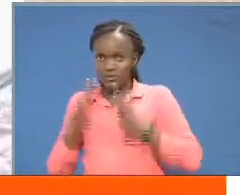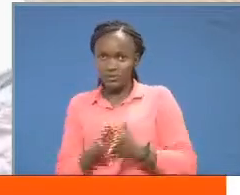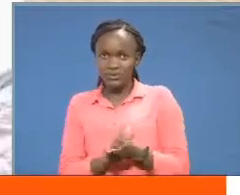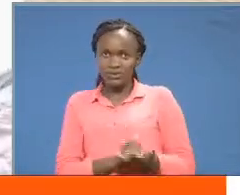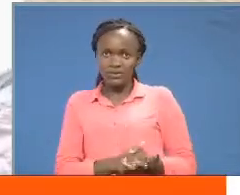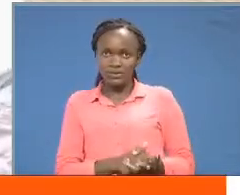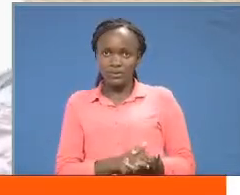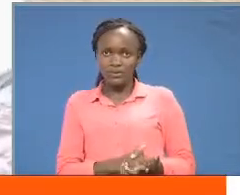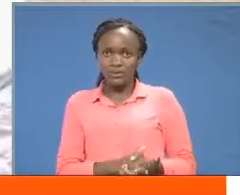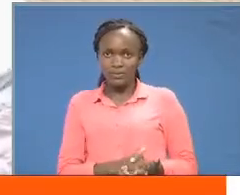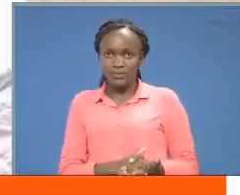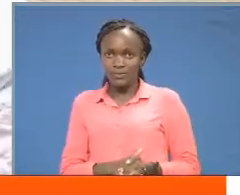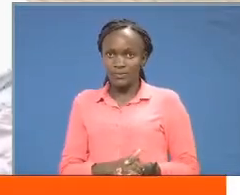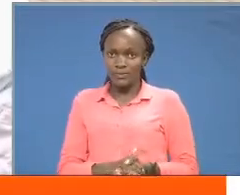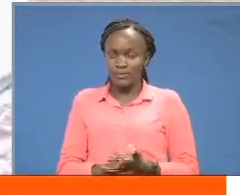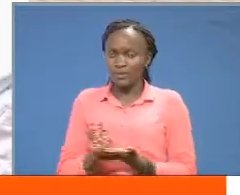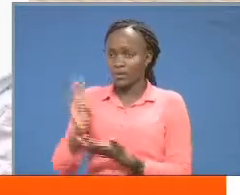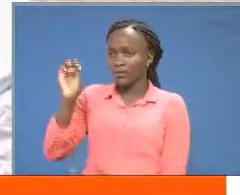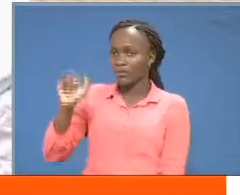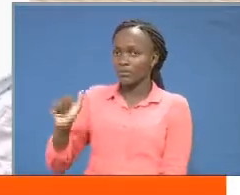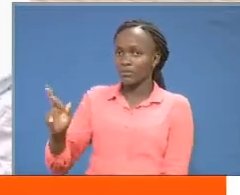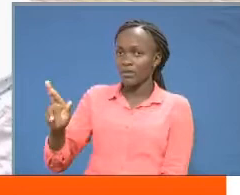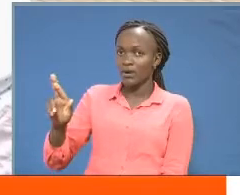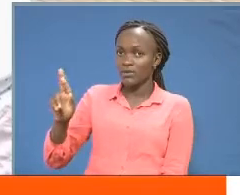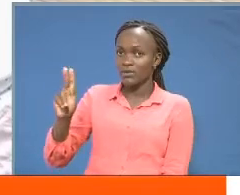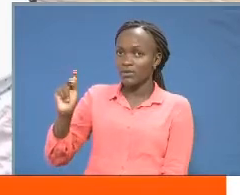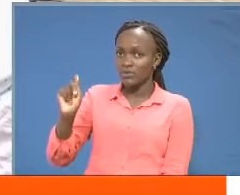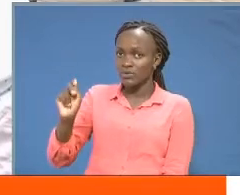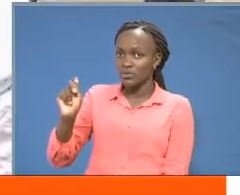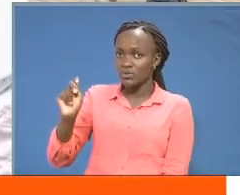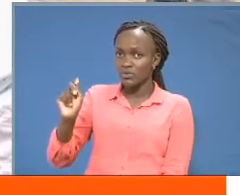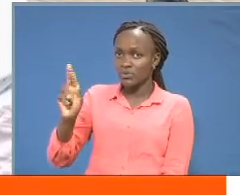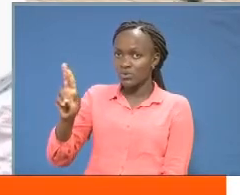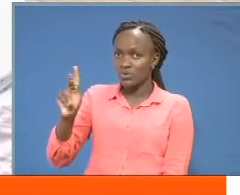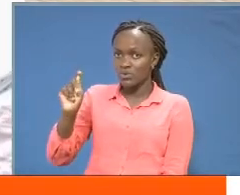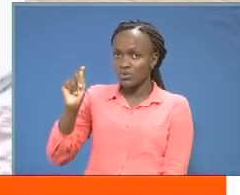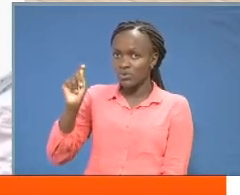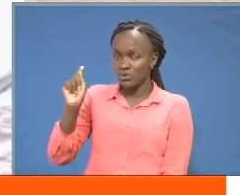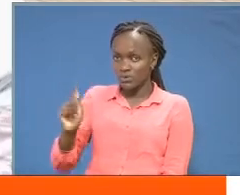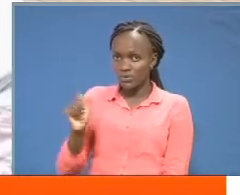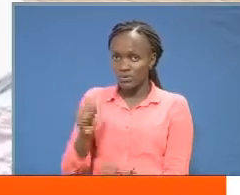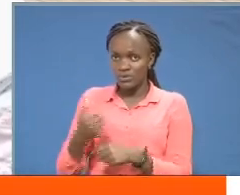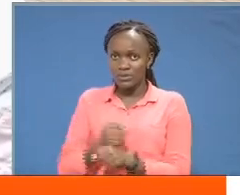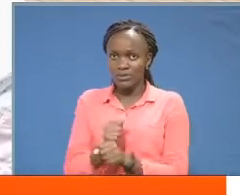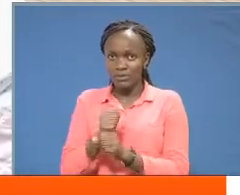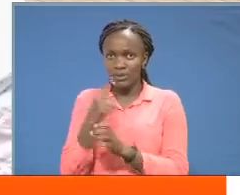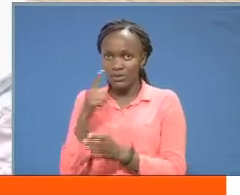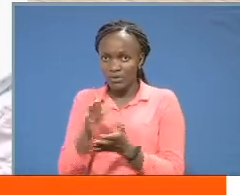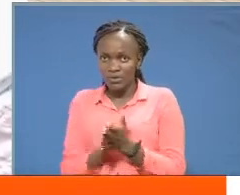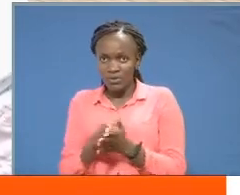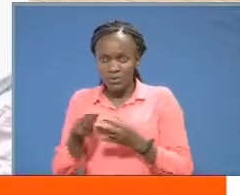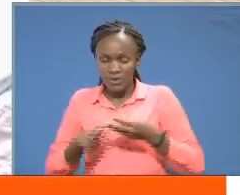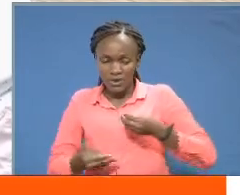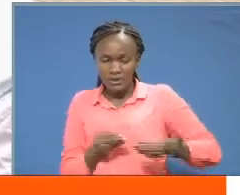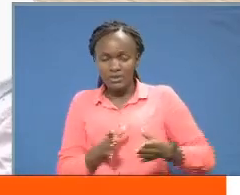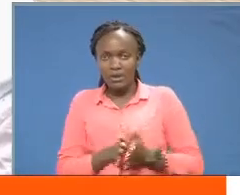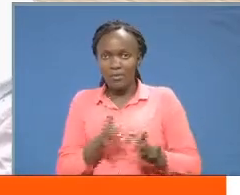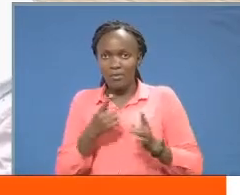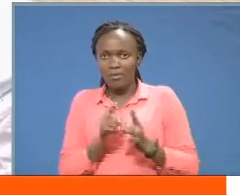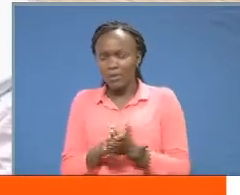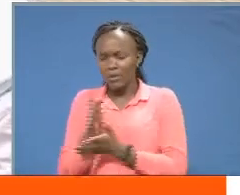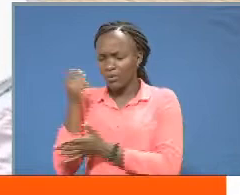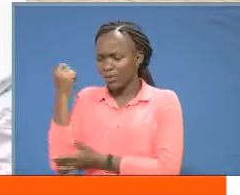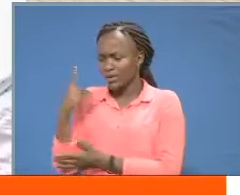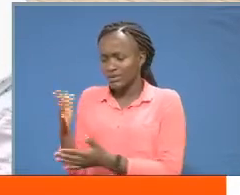commonly known as maruti it is the only vehicle in the university that carries students with disabilities but to